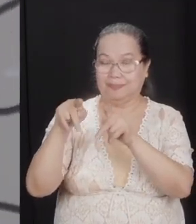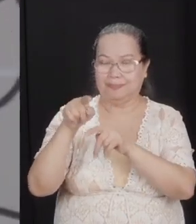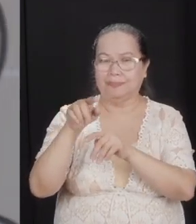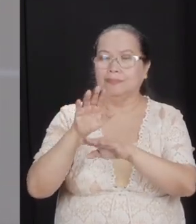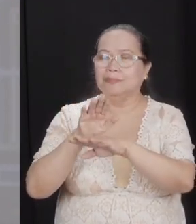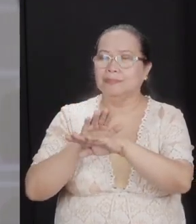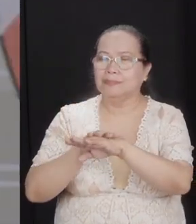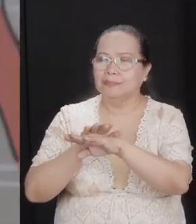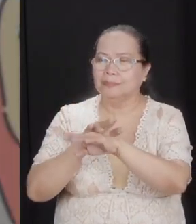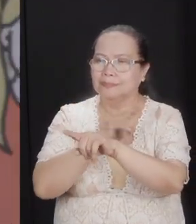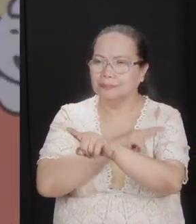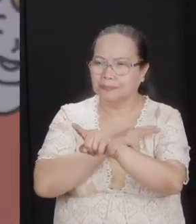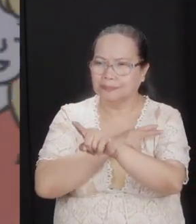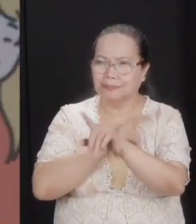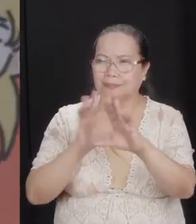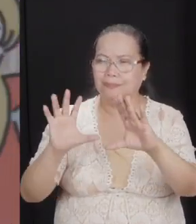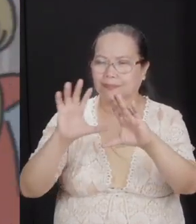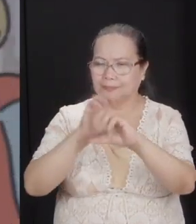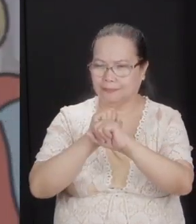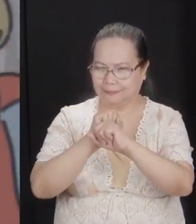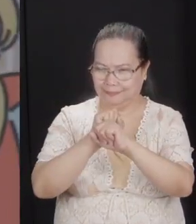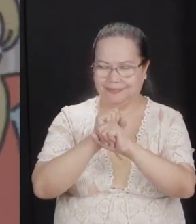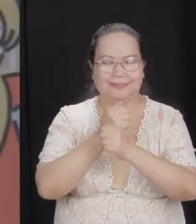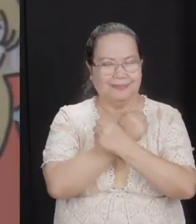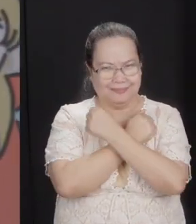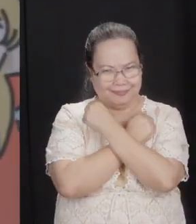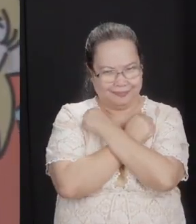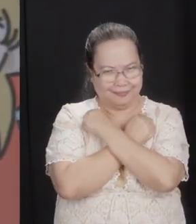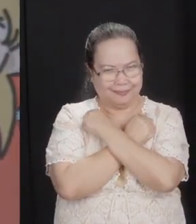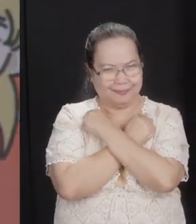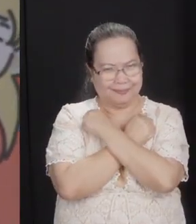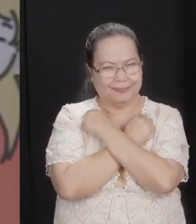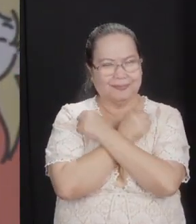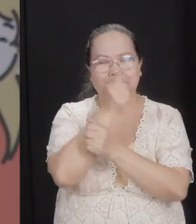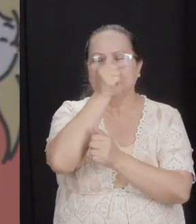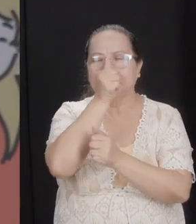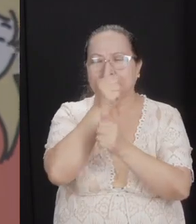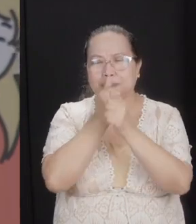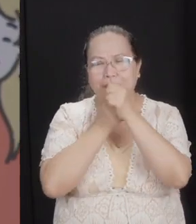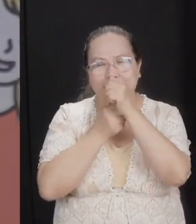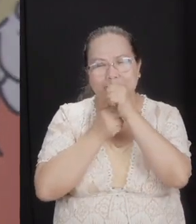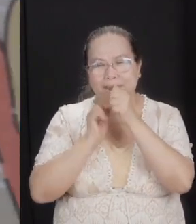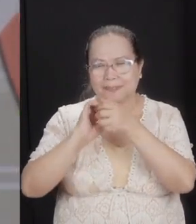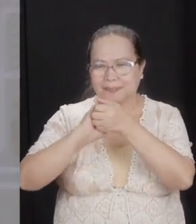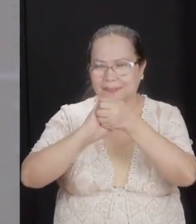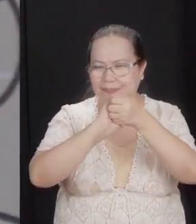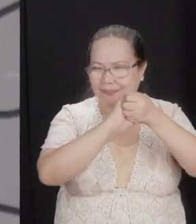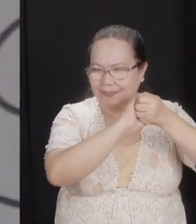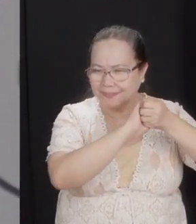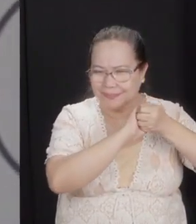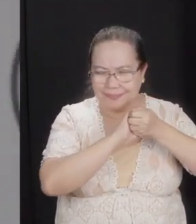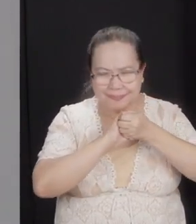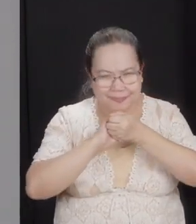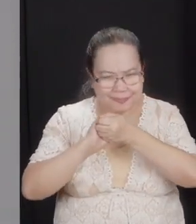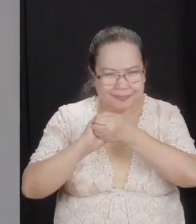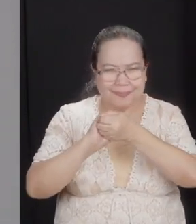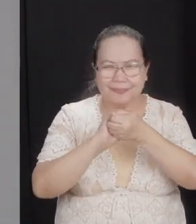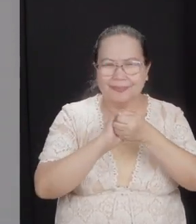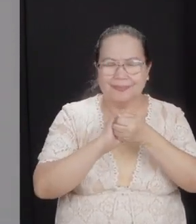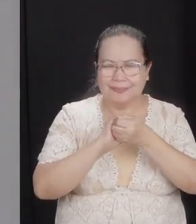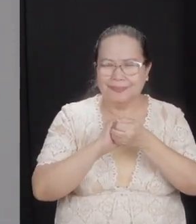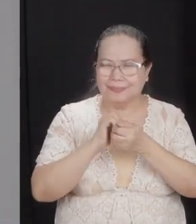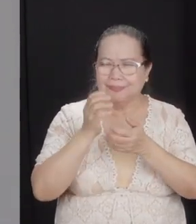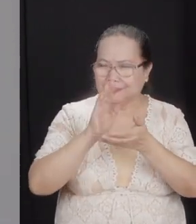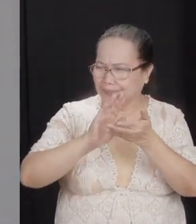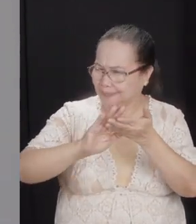it's all summarized as love. Just be together. Bear with each other. Forgive each other. Overlook the small